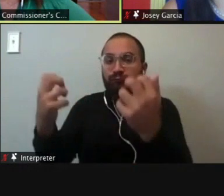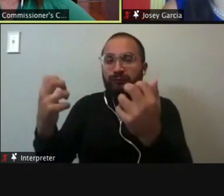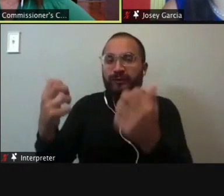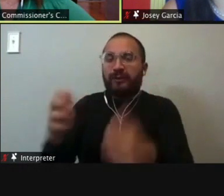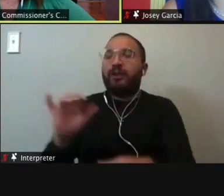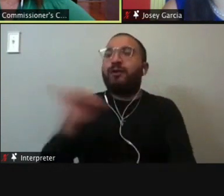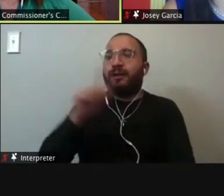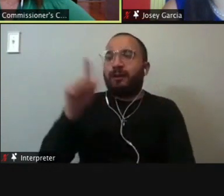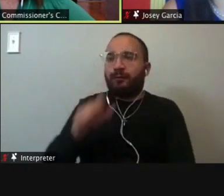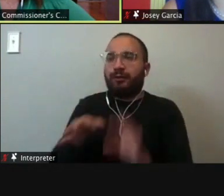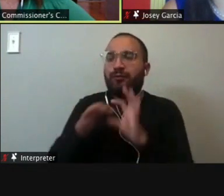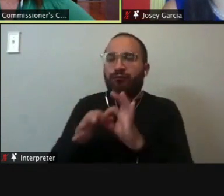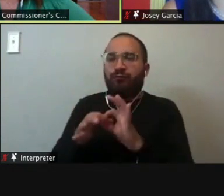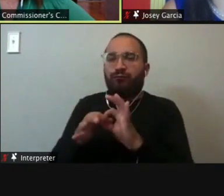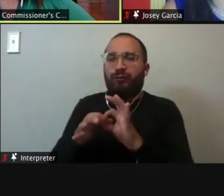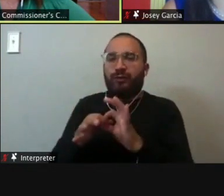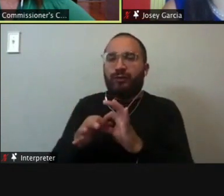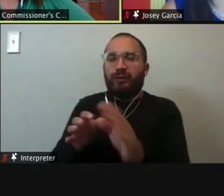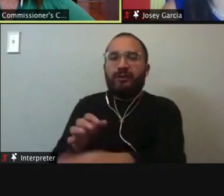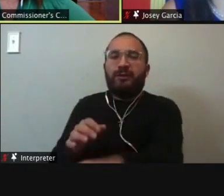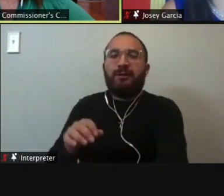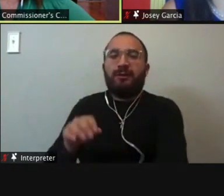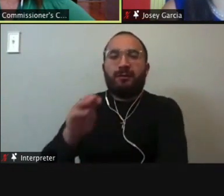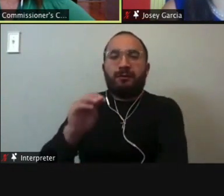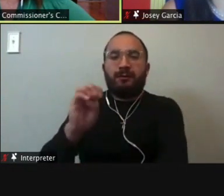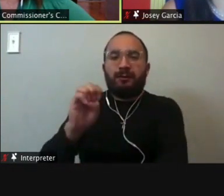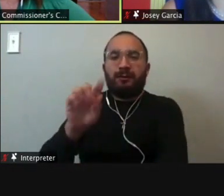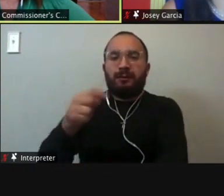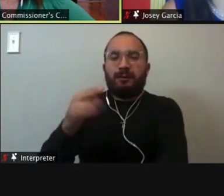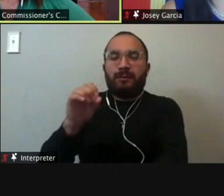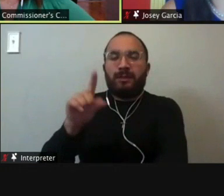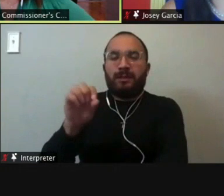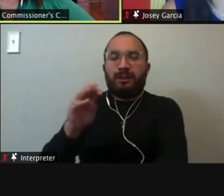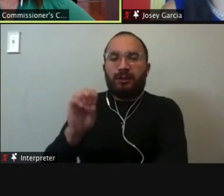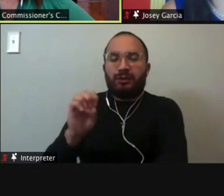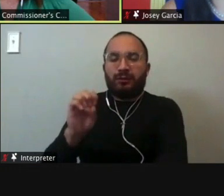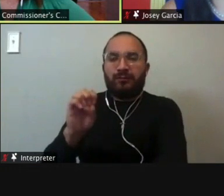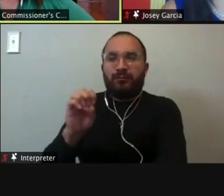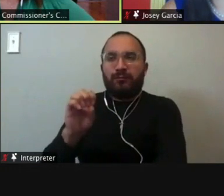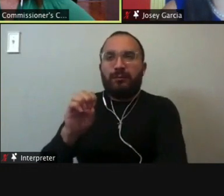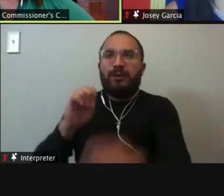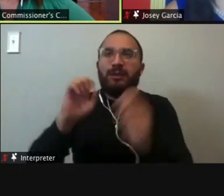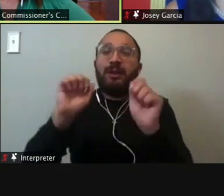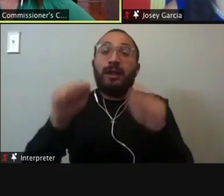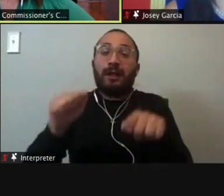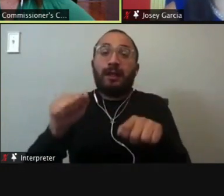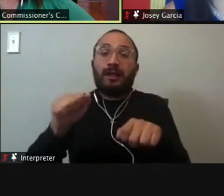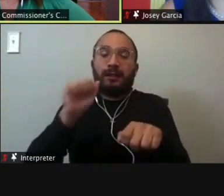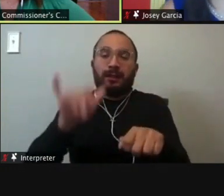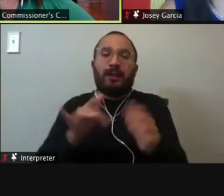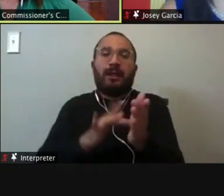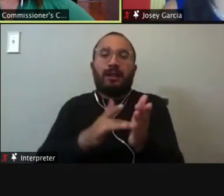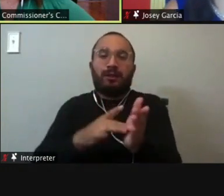Um, would either of you push to provide methadone treatment to inmates in the county jail so that when they are released, they are